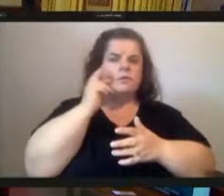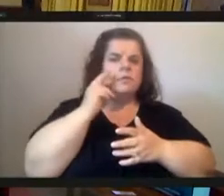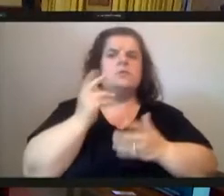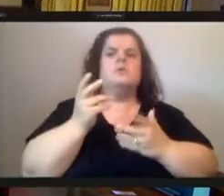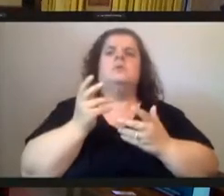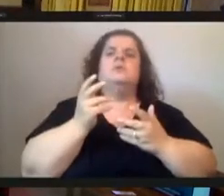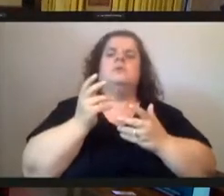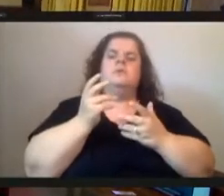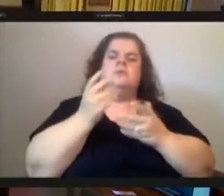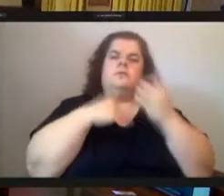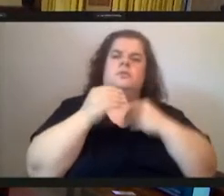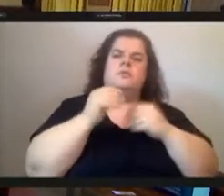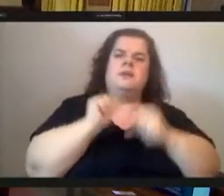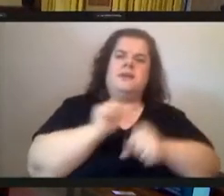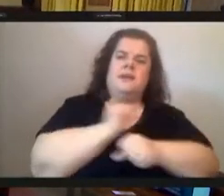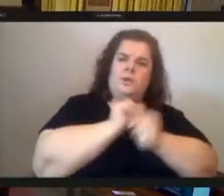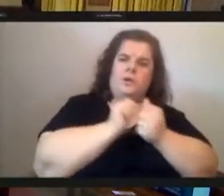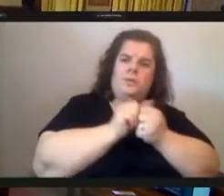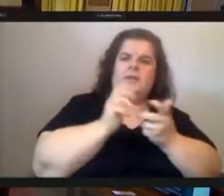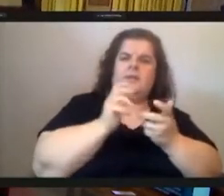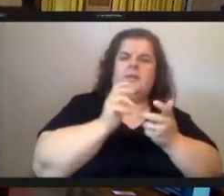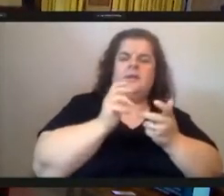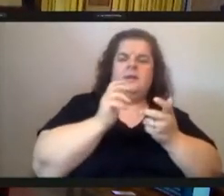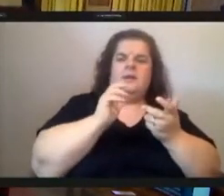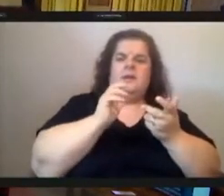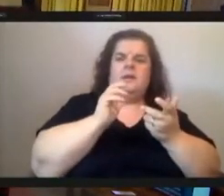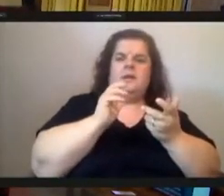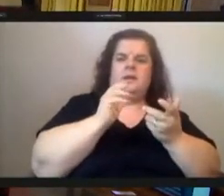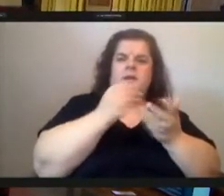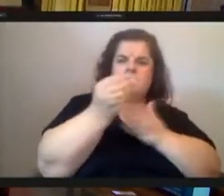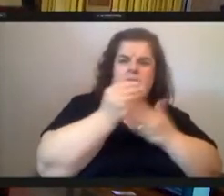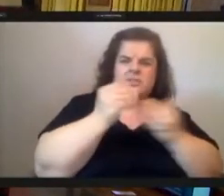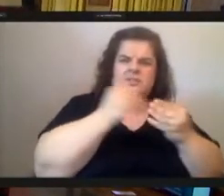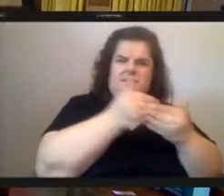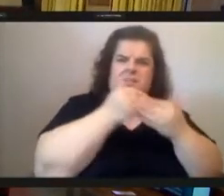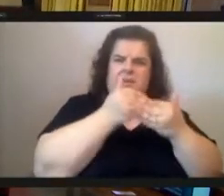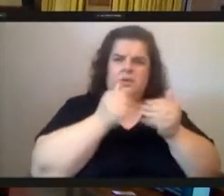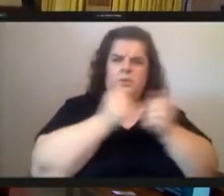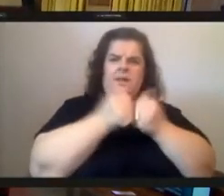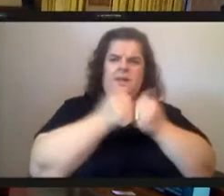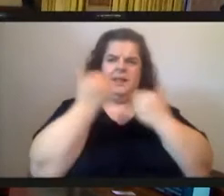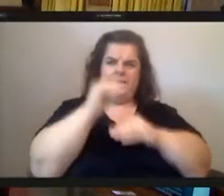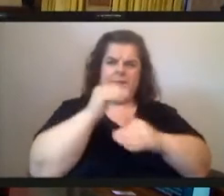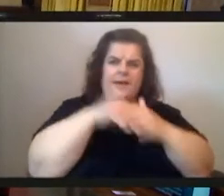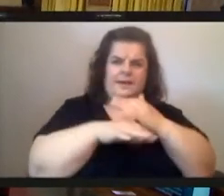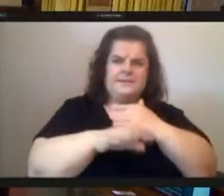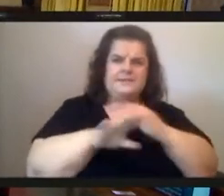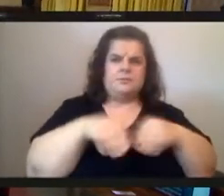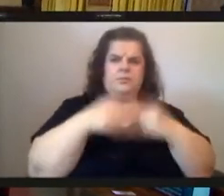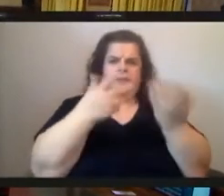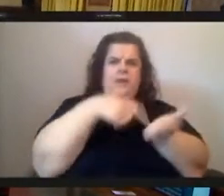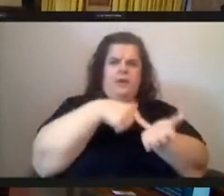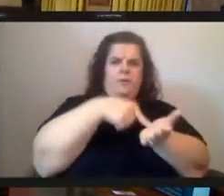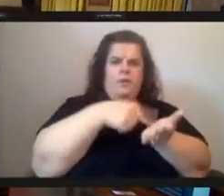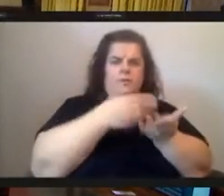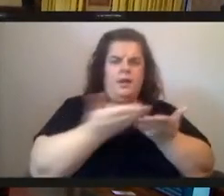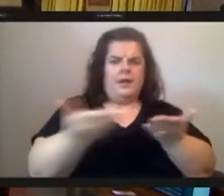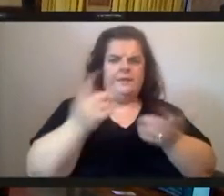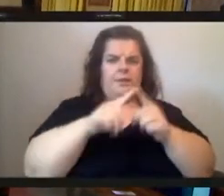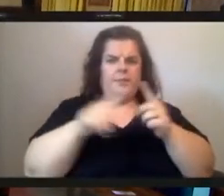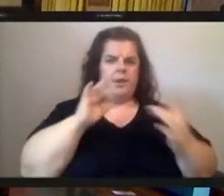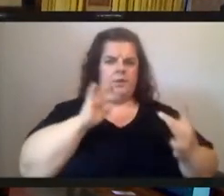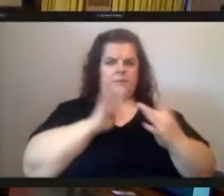close to us as well as a mobile market that would travel to areas with limited fresh access providing affordable items but our reach is limited to